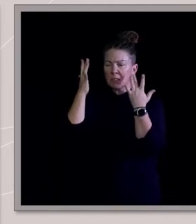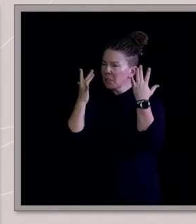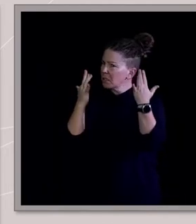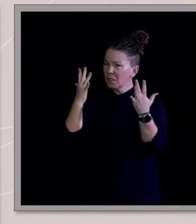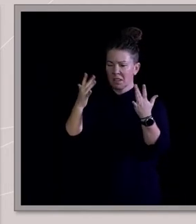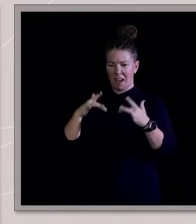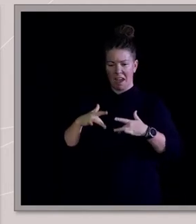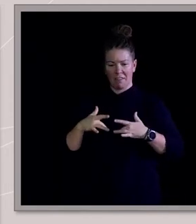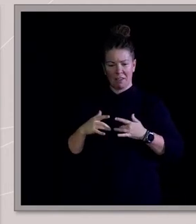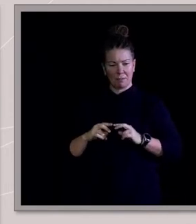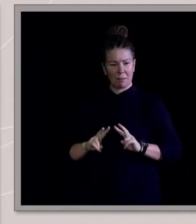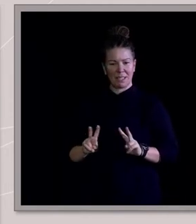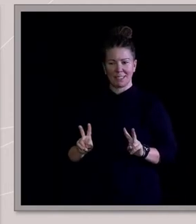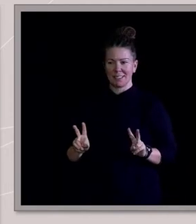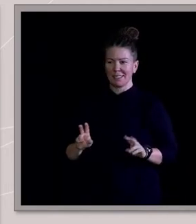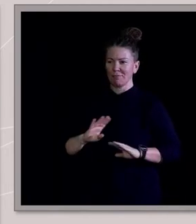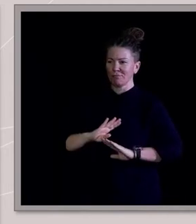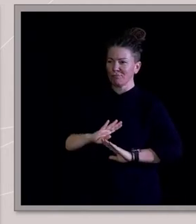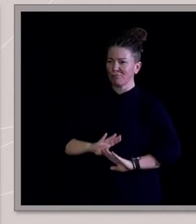really at peace with this.